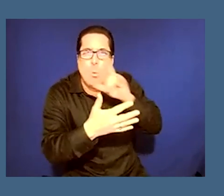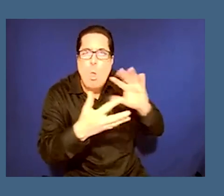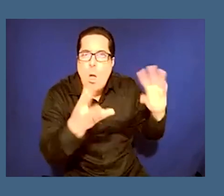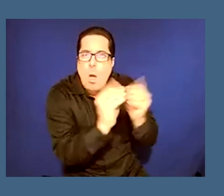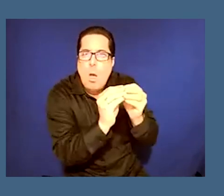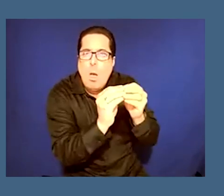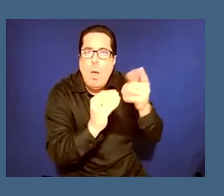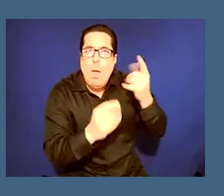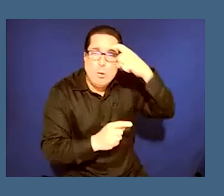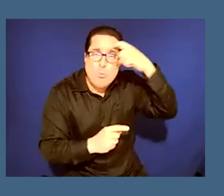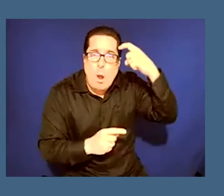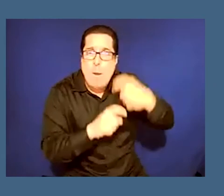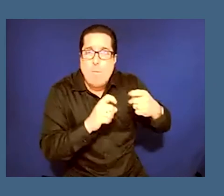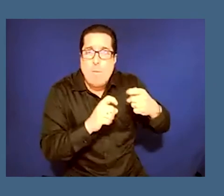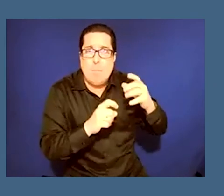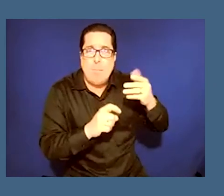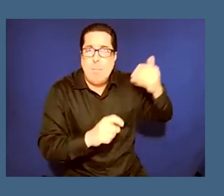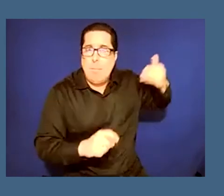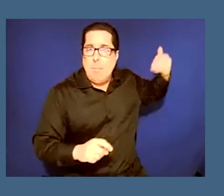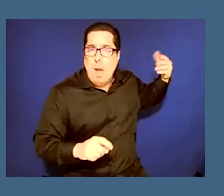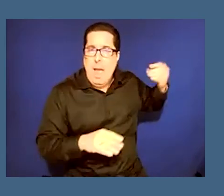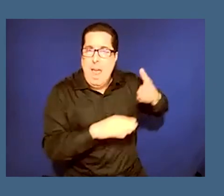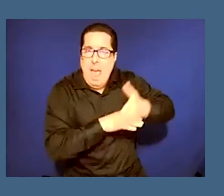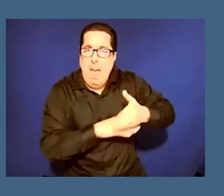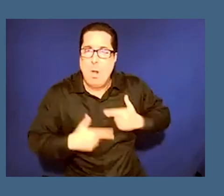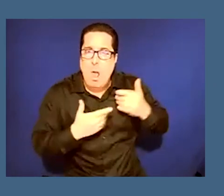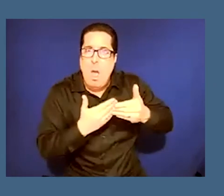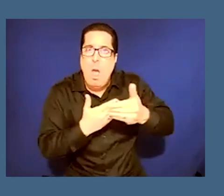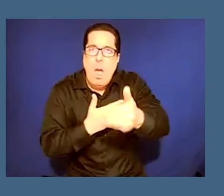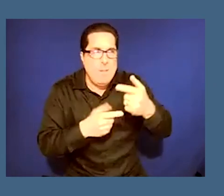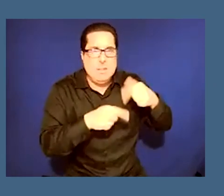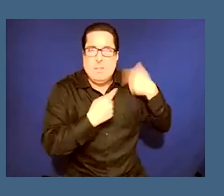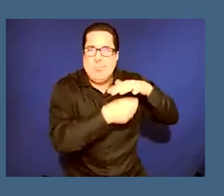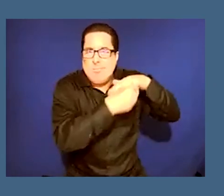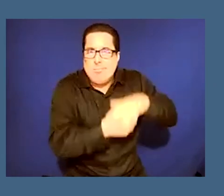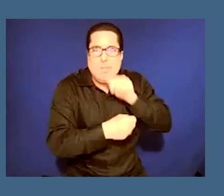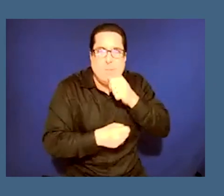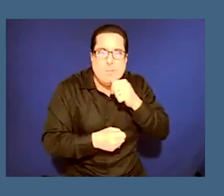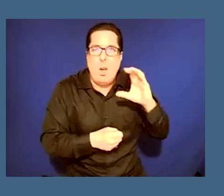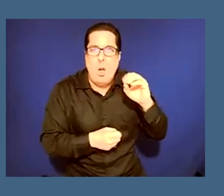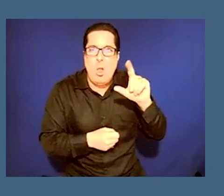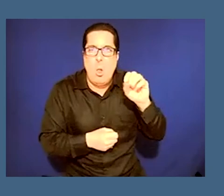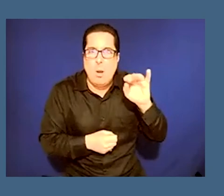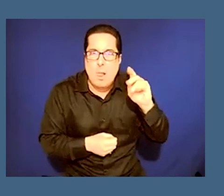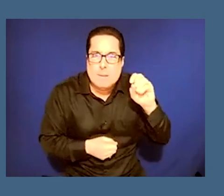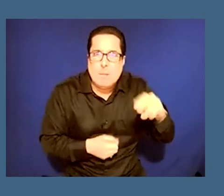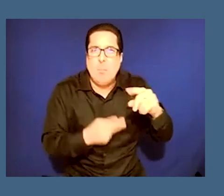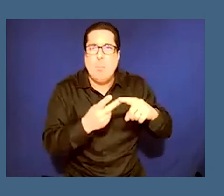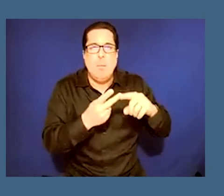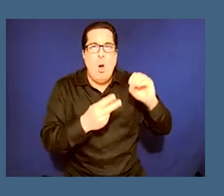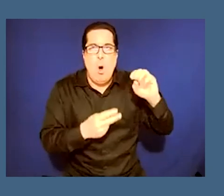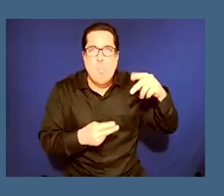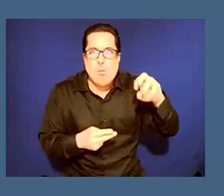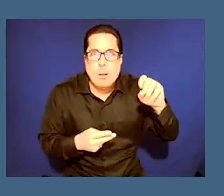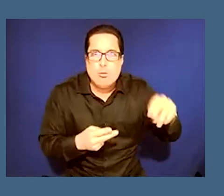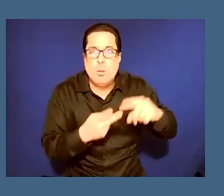afterlives of slavery of oppression colonialism these were not instantaneous and they will not be resolved or